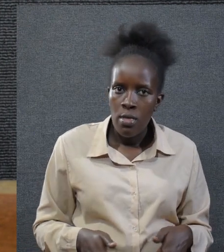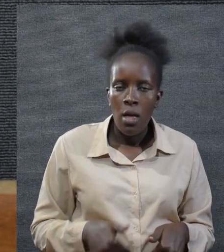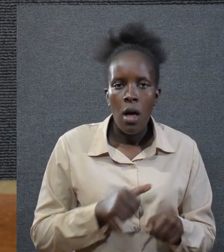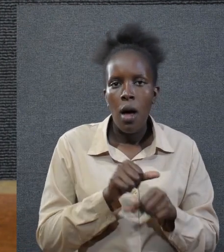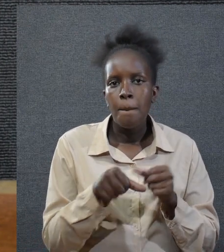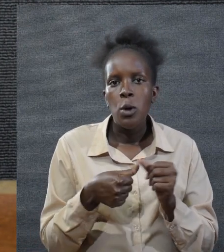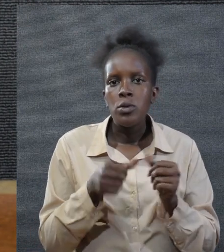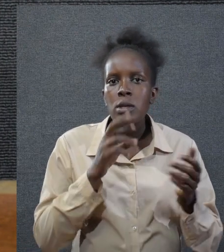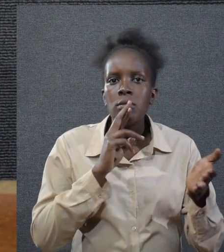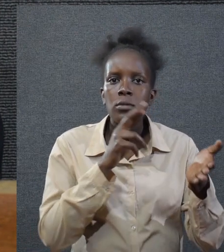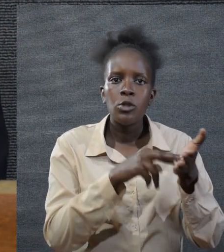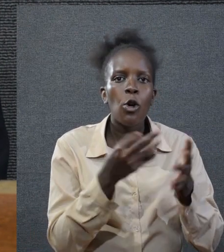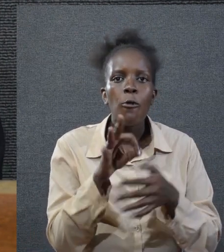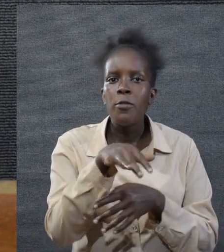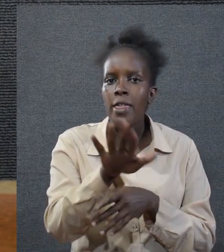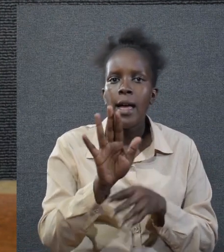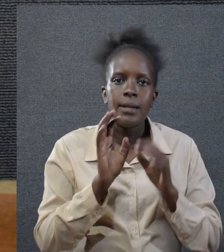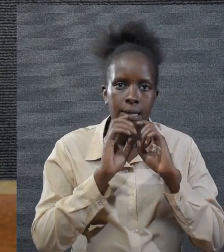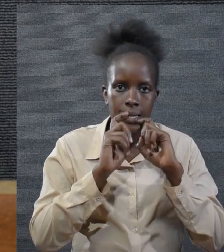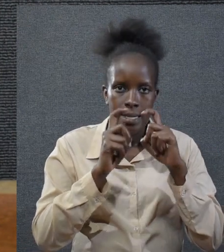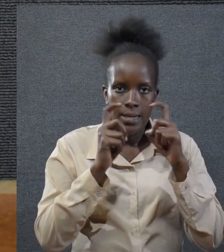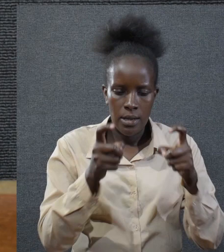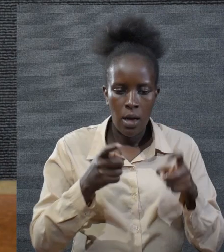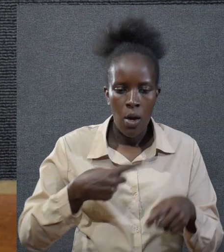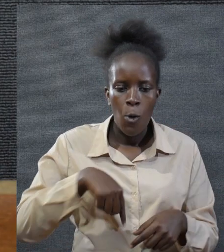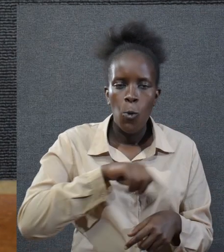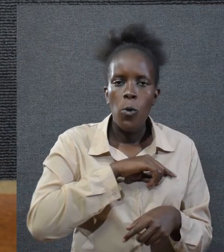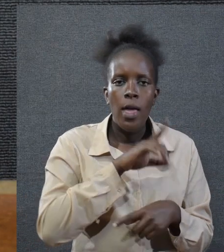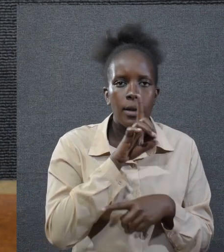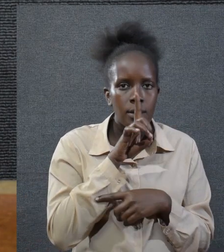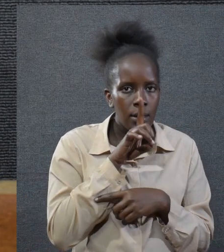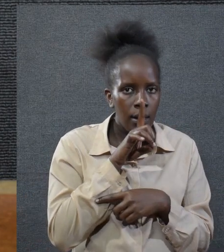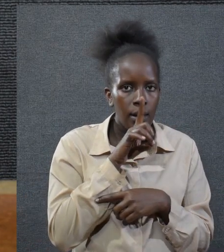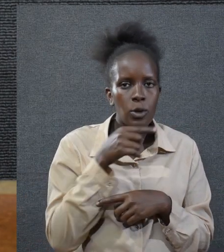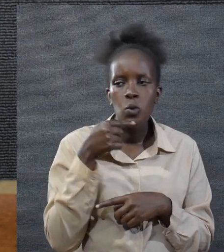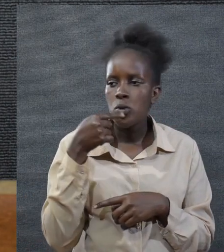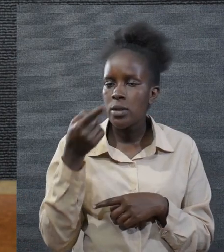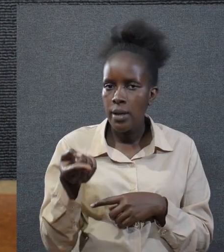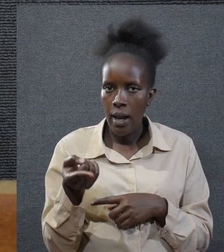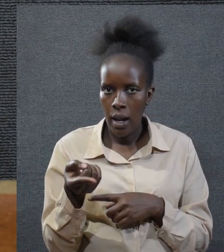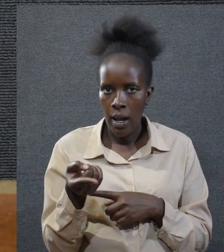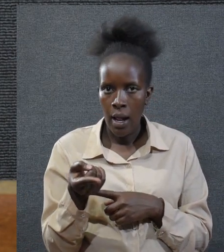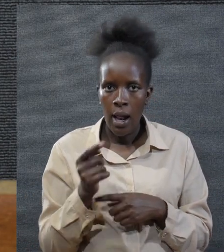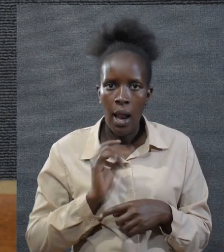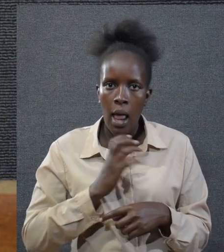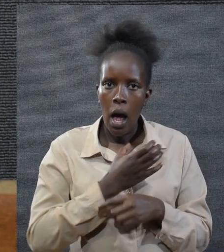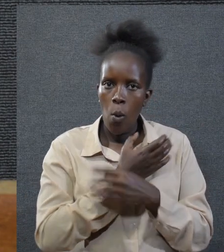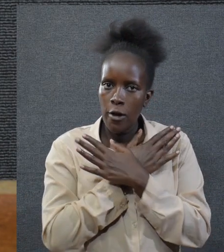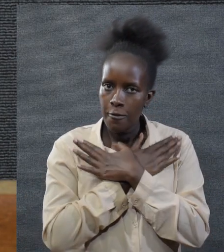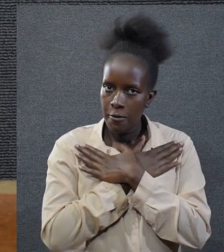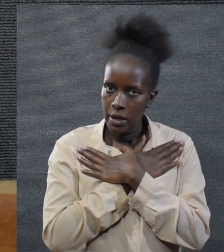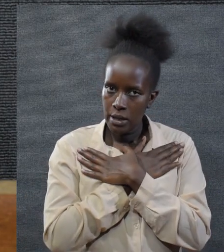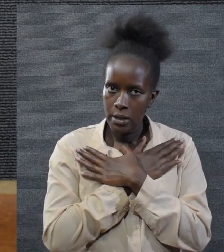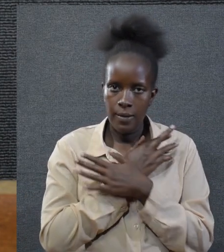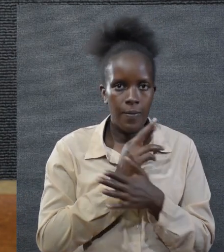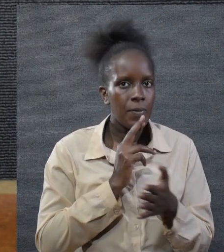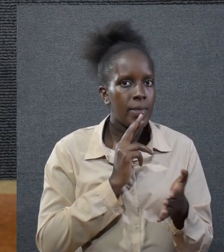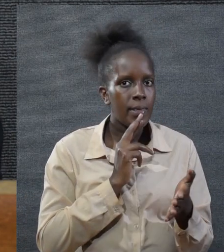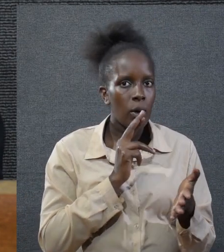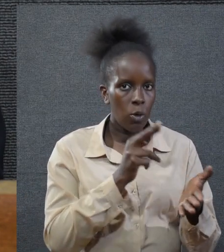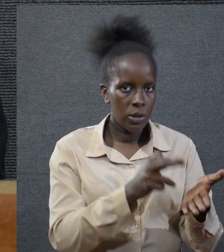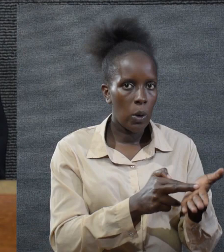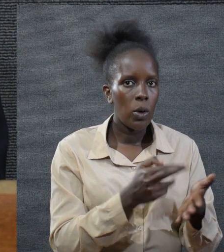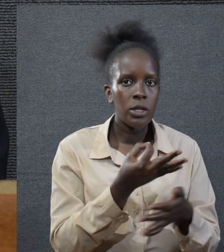young people the consequence of their sin. We are very silent to tell our